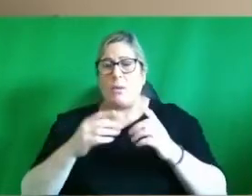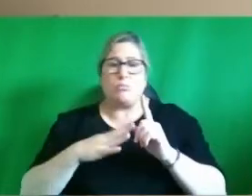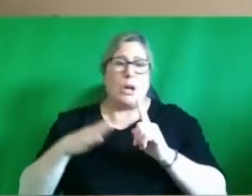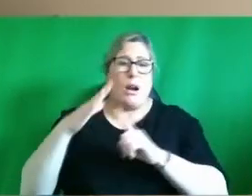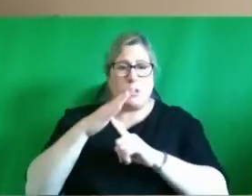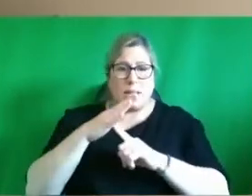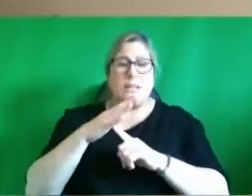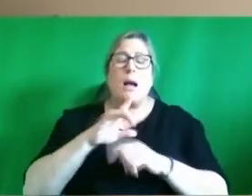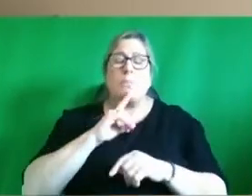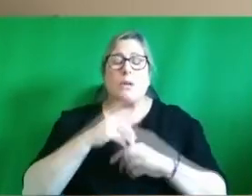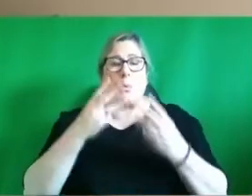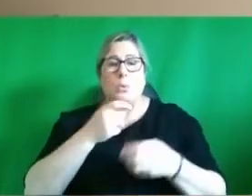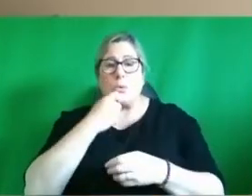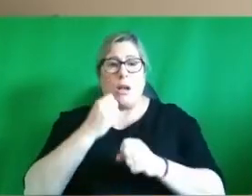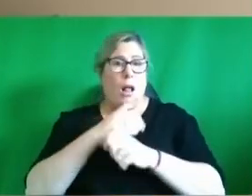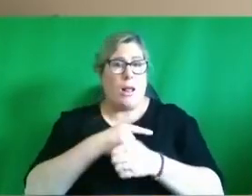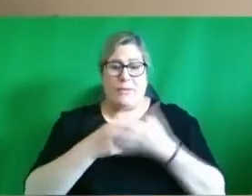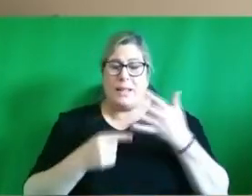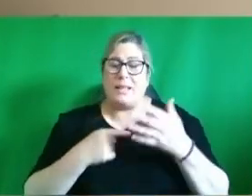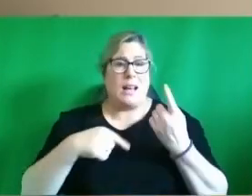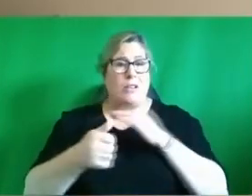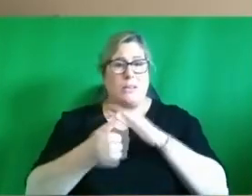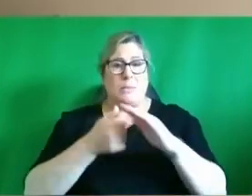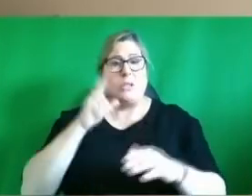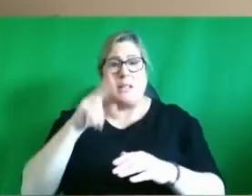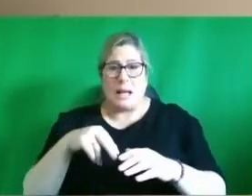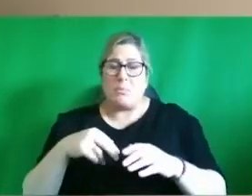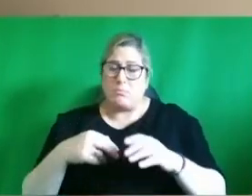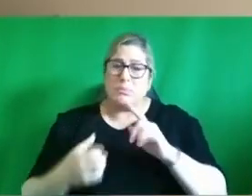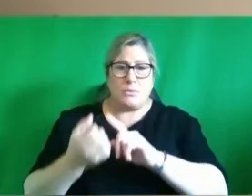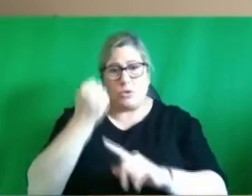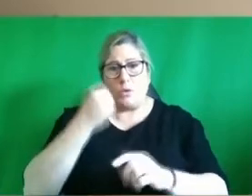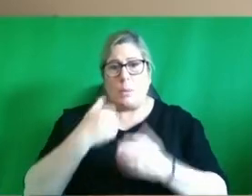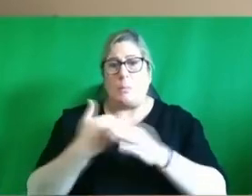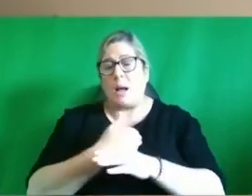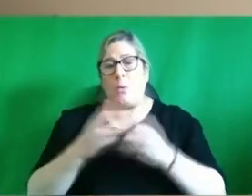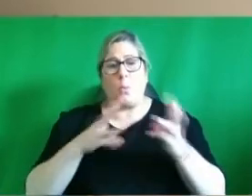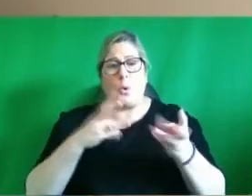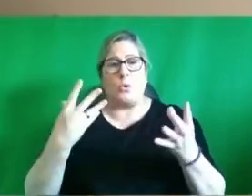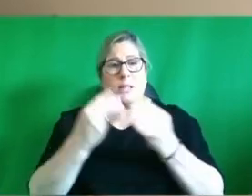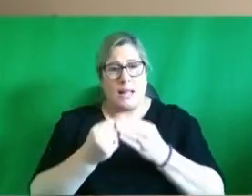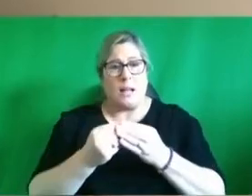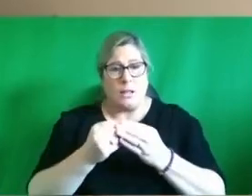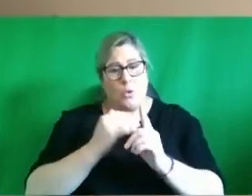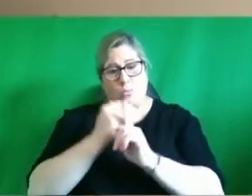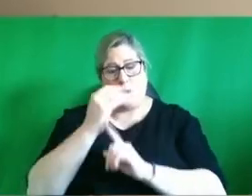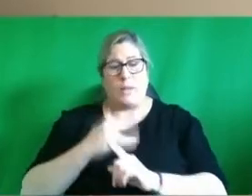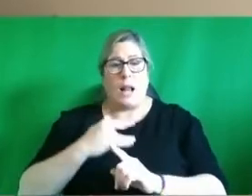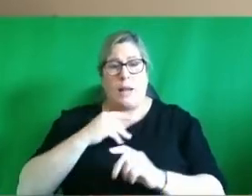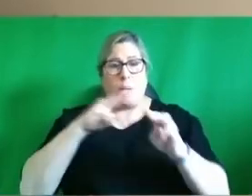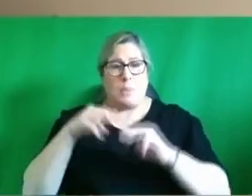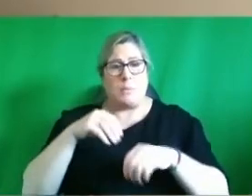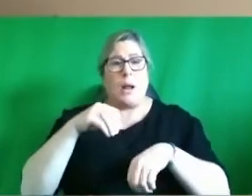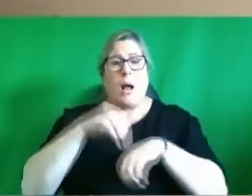but i would say that all of these in our experience can be overcome through working together to try and ultimately improve the lives of people along the border